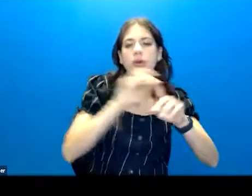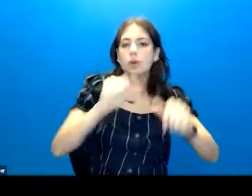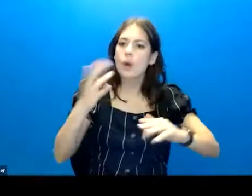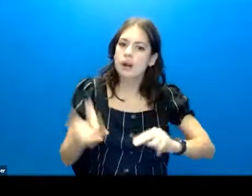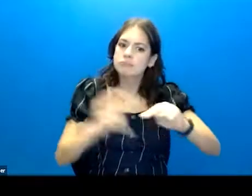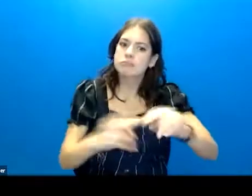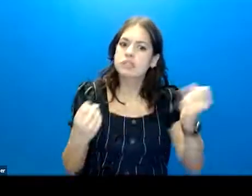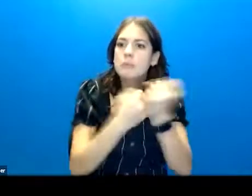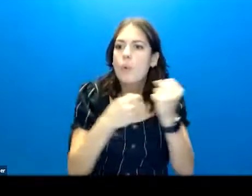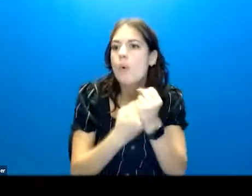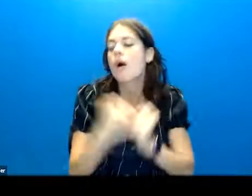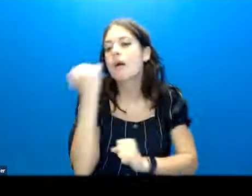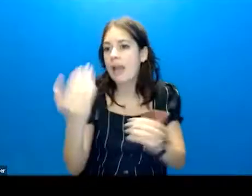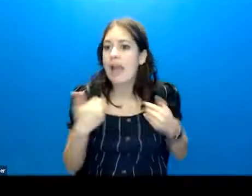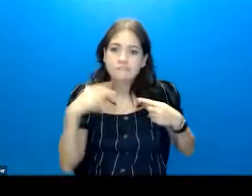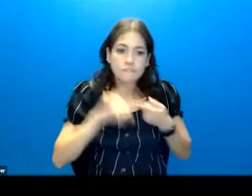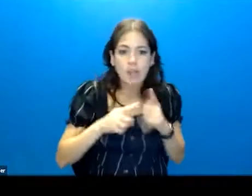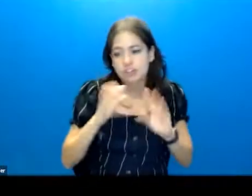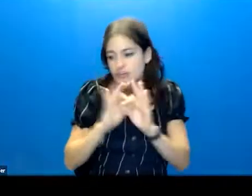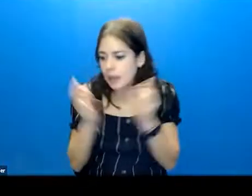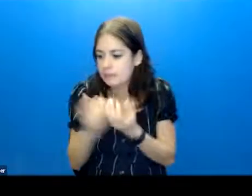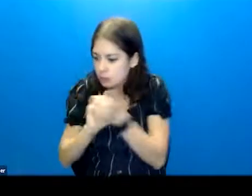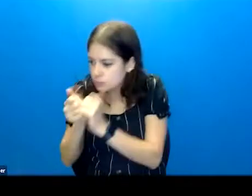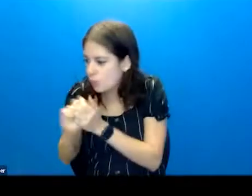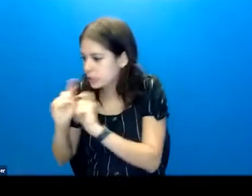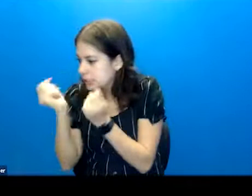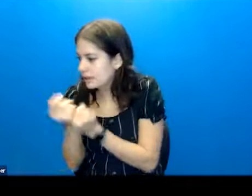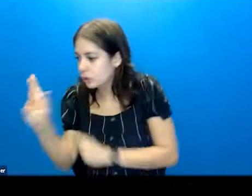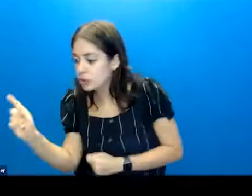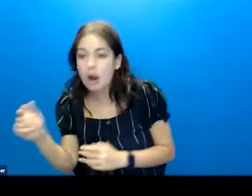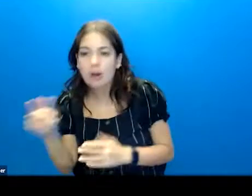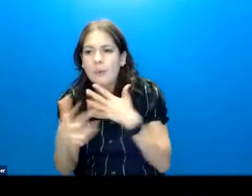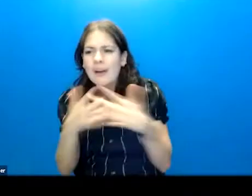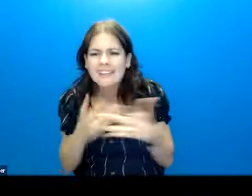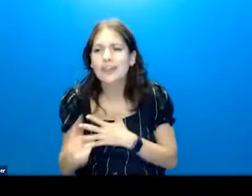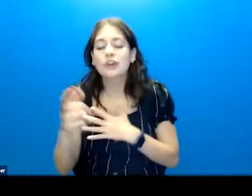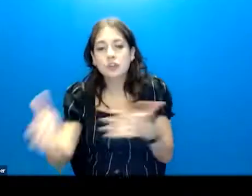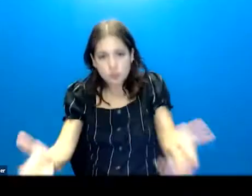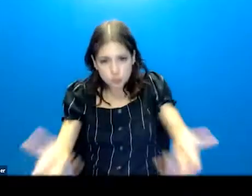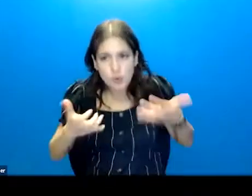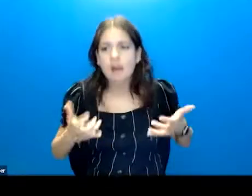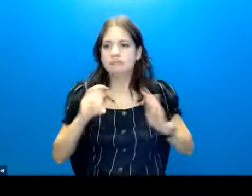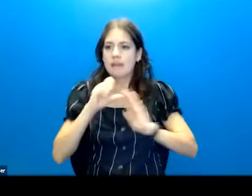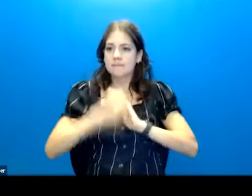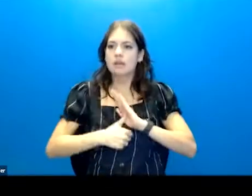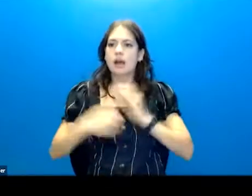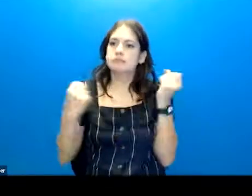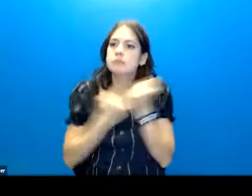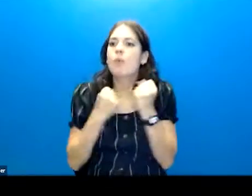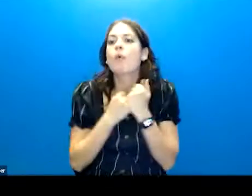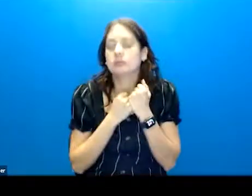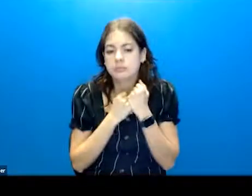You want to support if they've got friends or family or a sports team or a dog or whatever it is. You want to make sure those things are engaged.